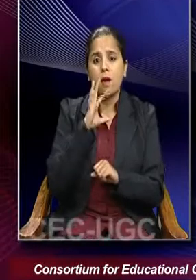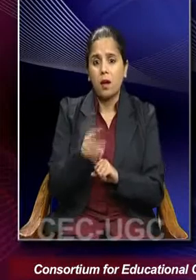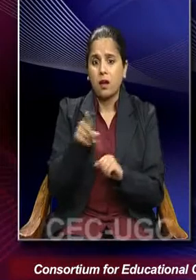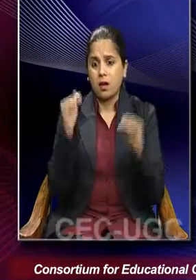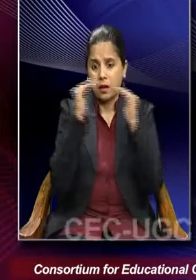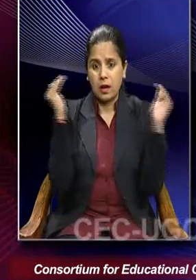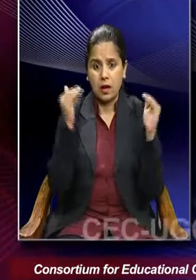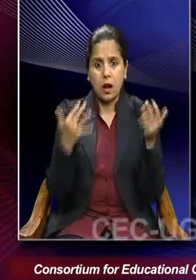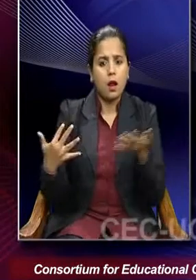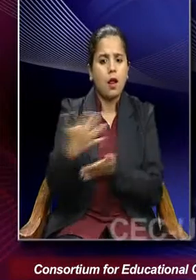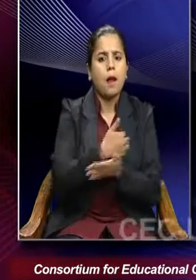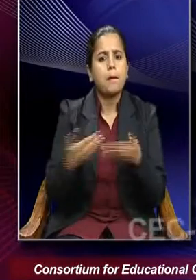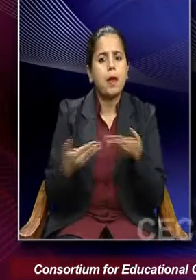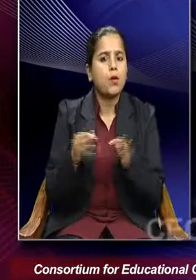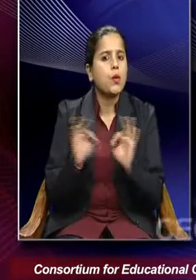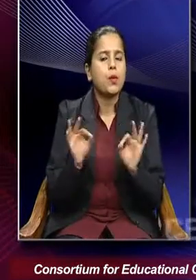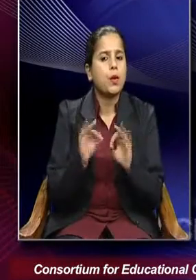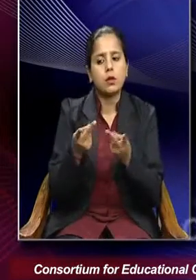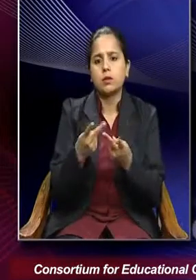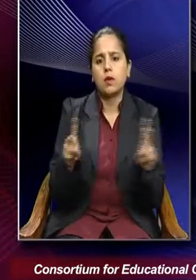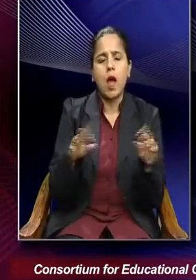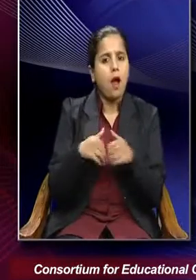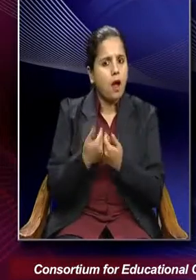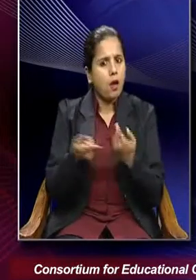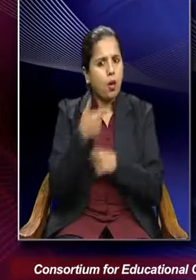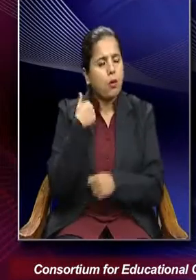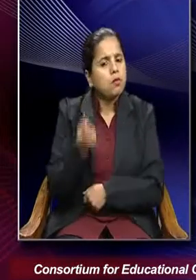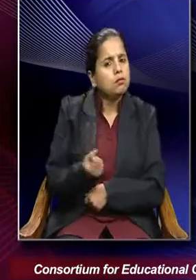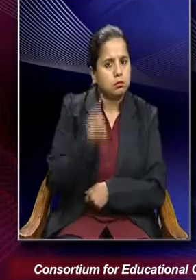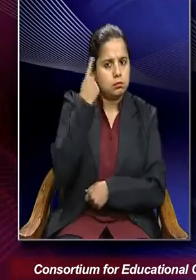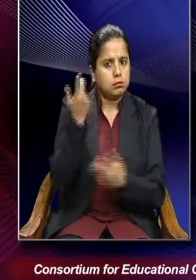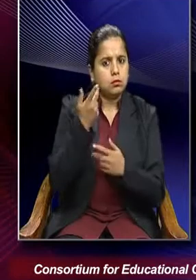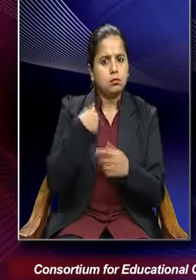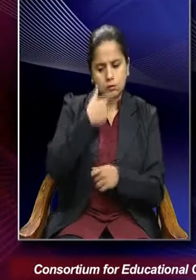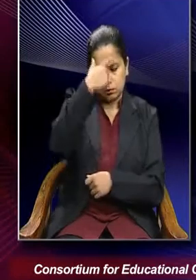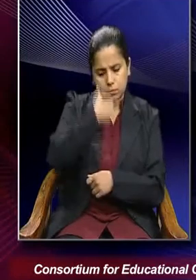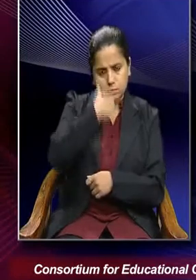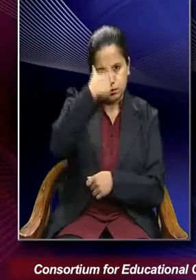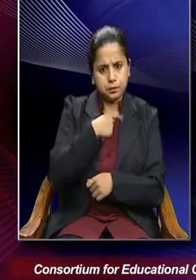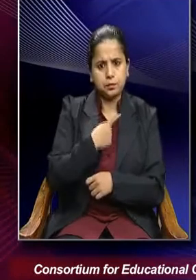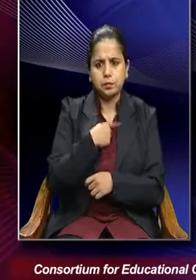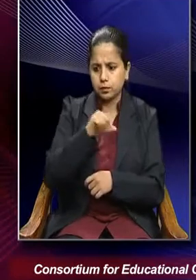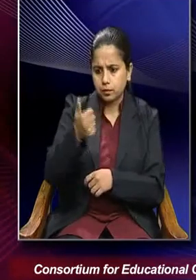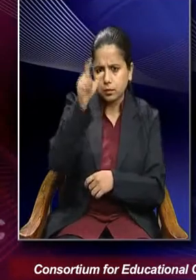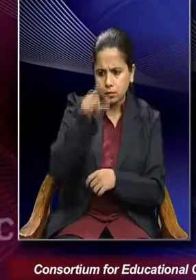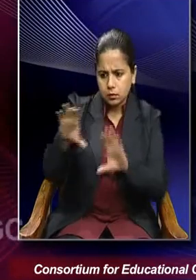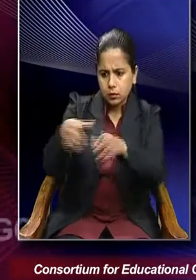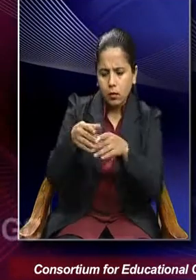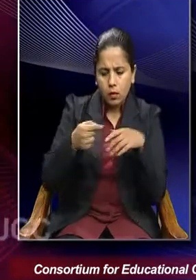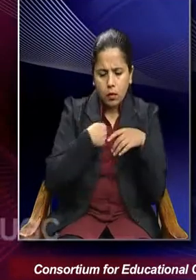with the collective behavior. How do we then understand the individual versus the collective?